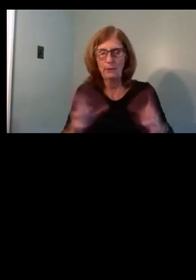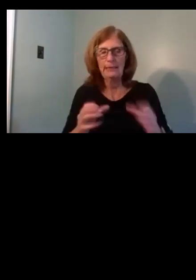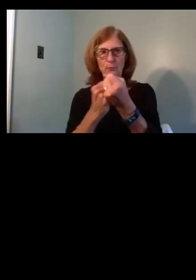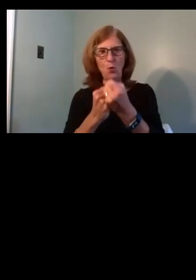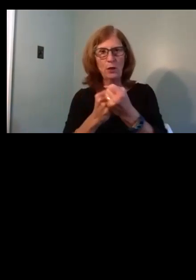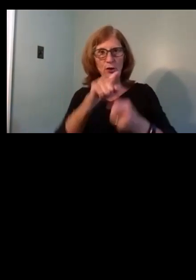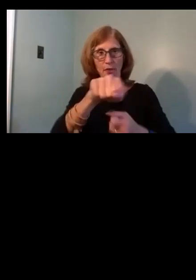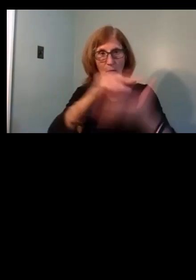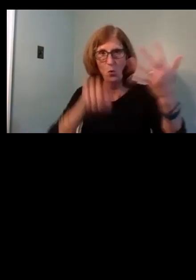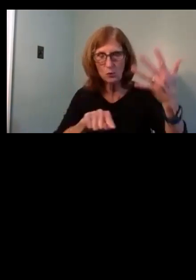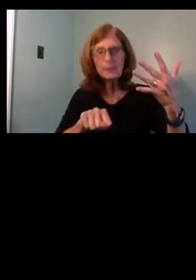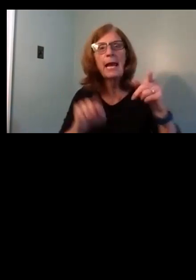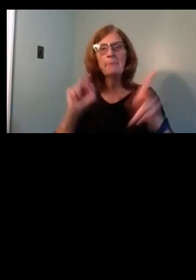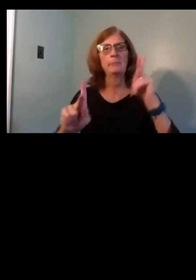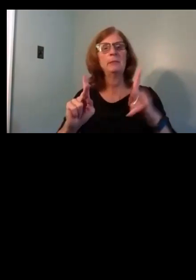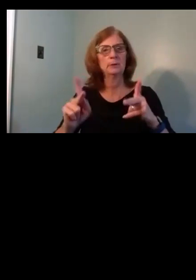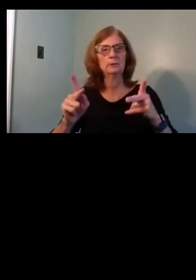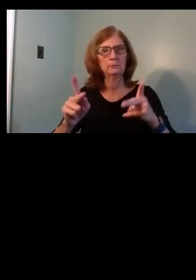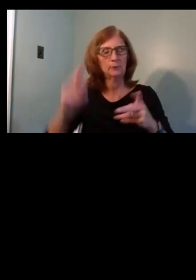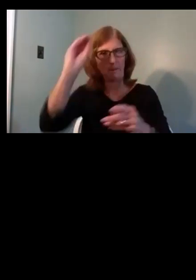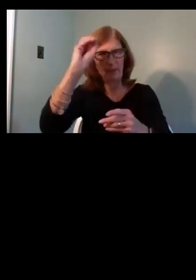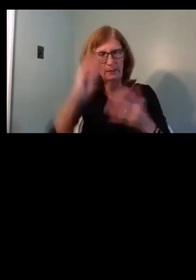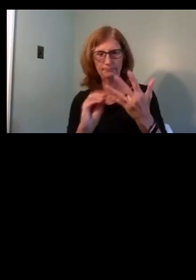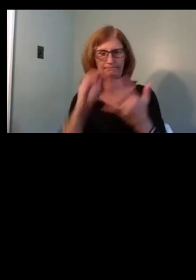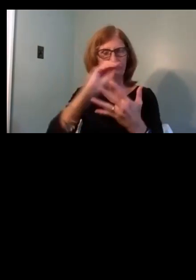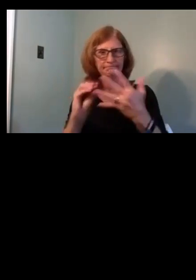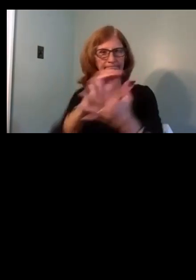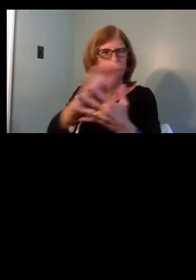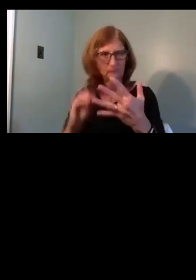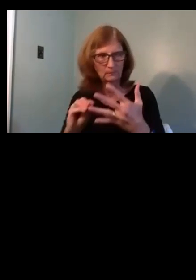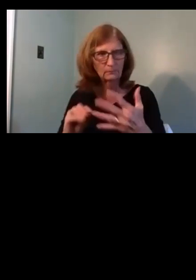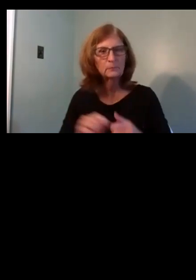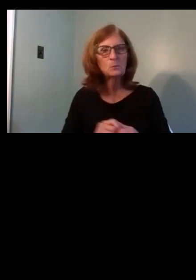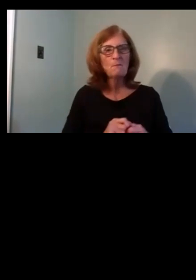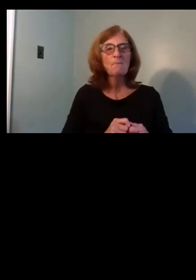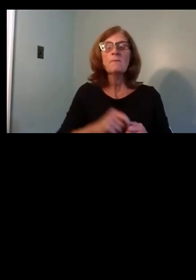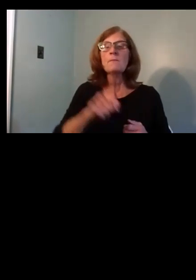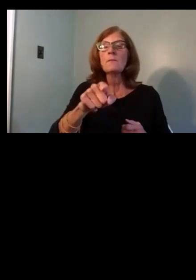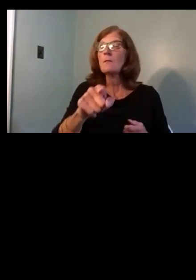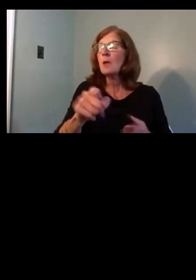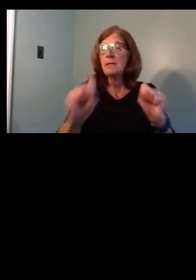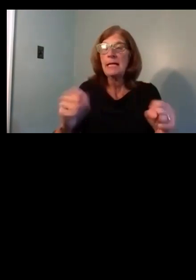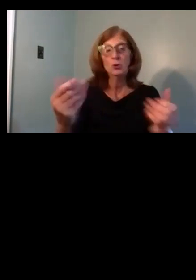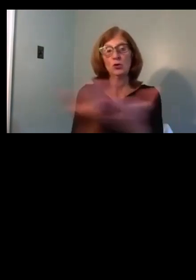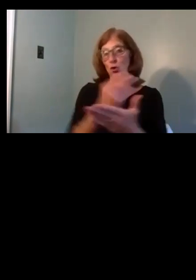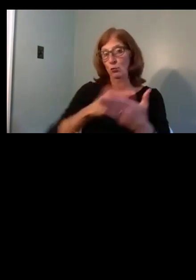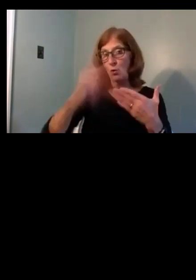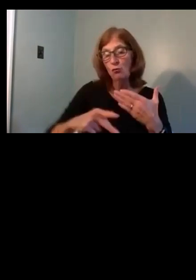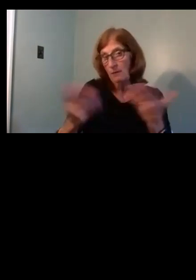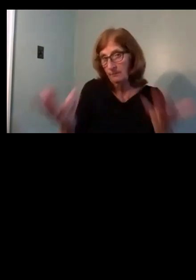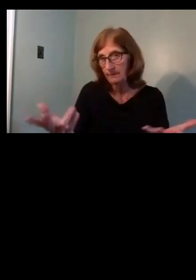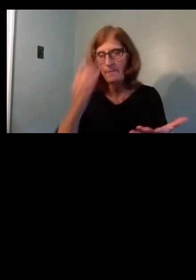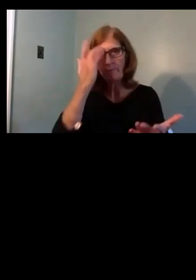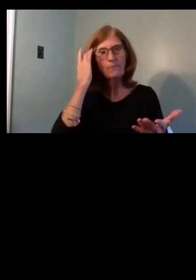Um, as far as eligible uses that, um, could result in new programming, um, the first, the